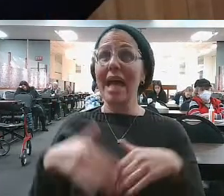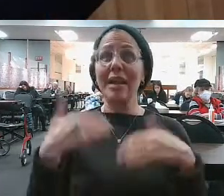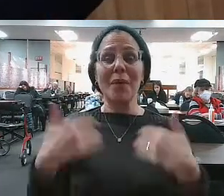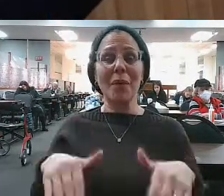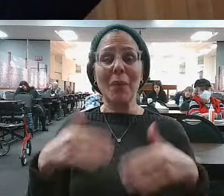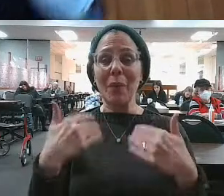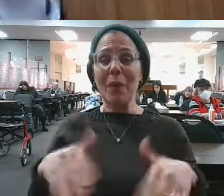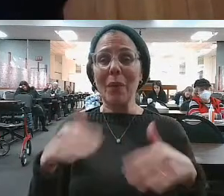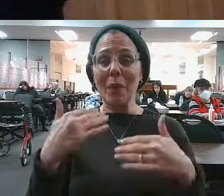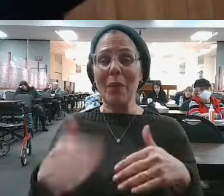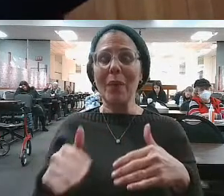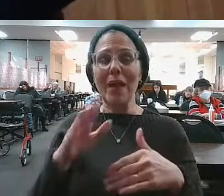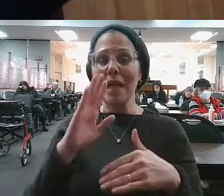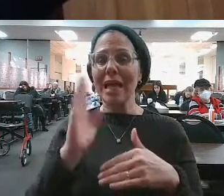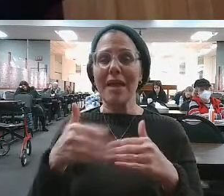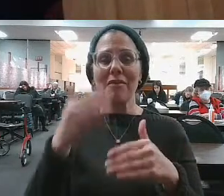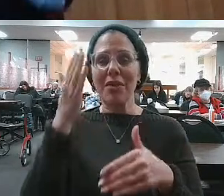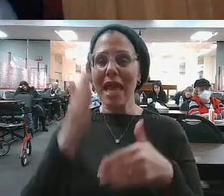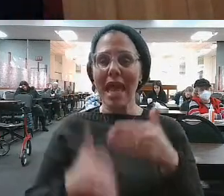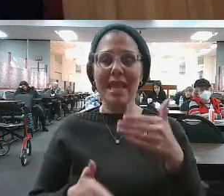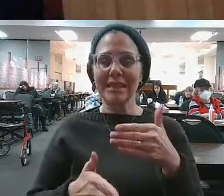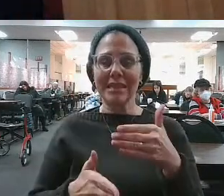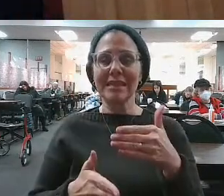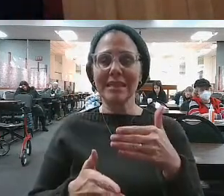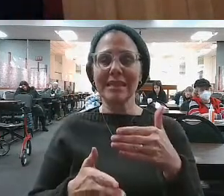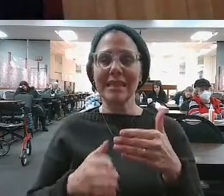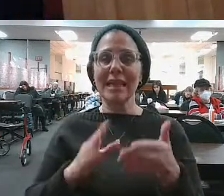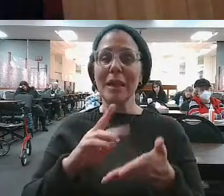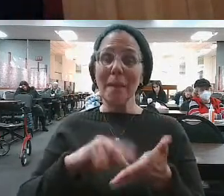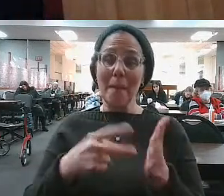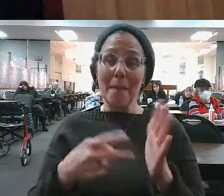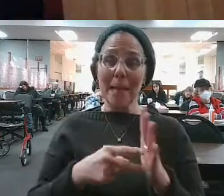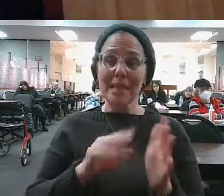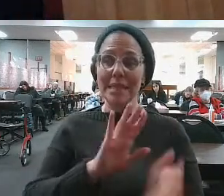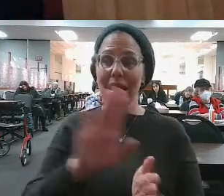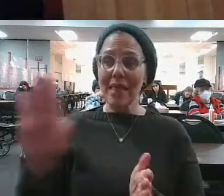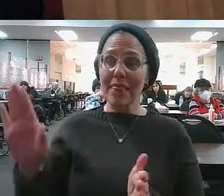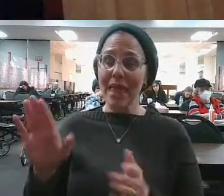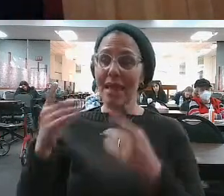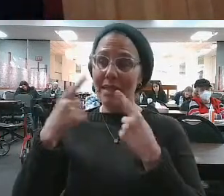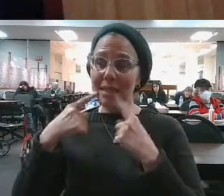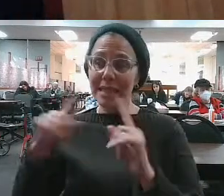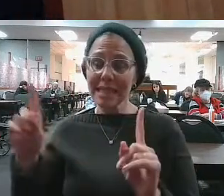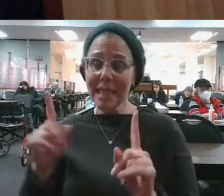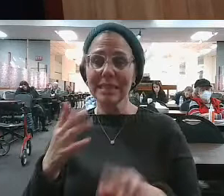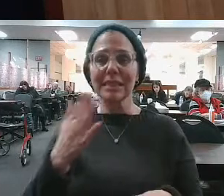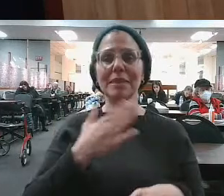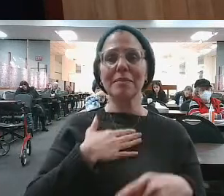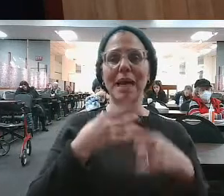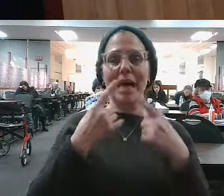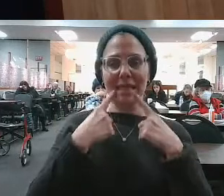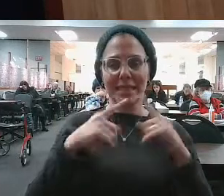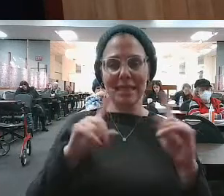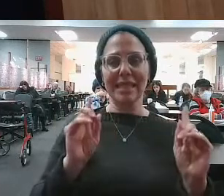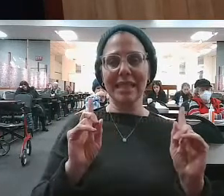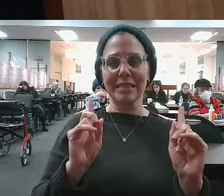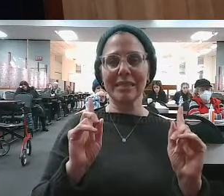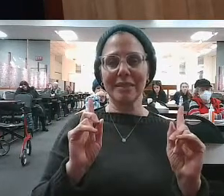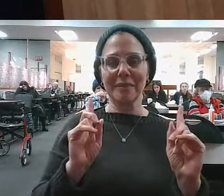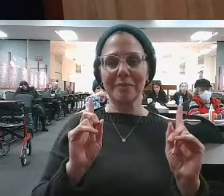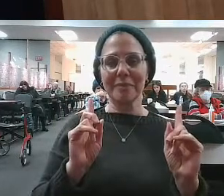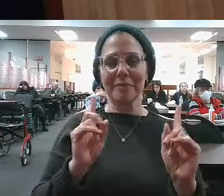multiplier. So suddenly, again, my accomplishment is not just me, but my accomplishment really